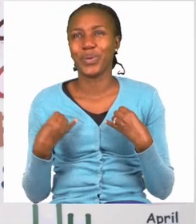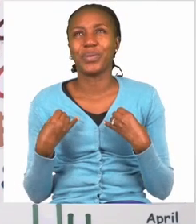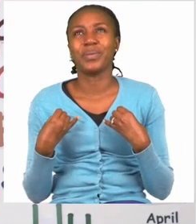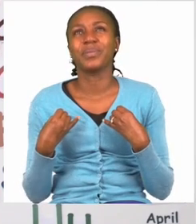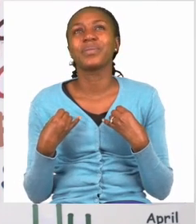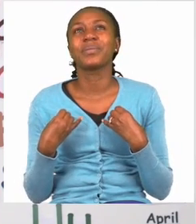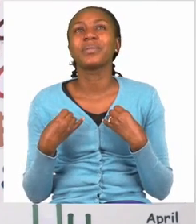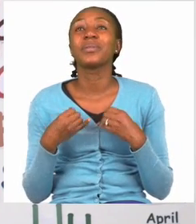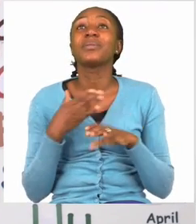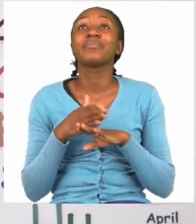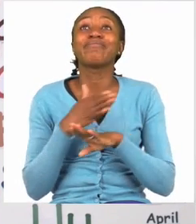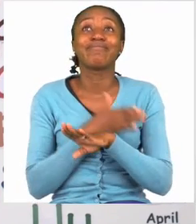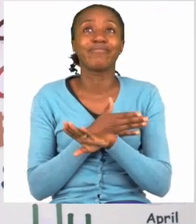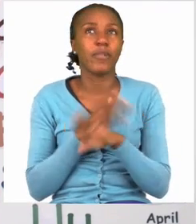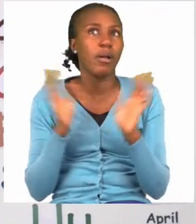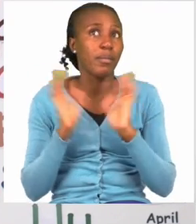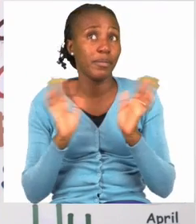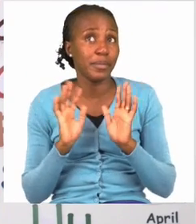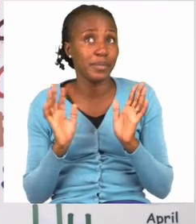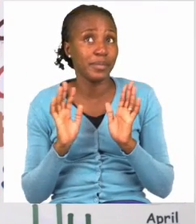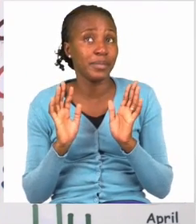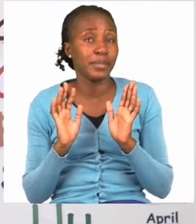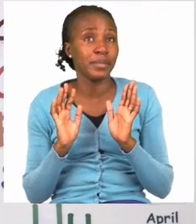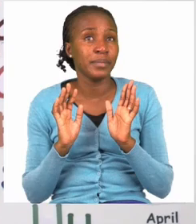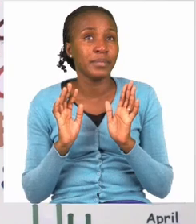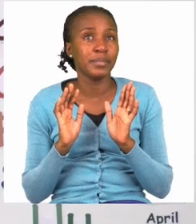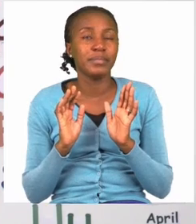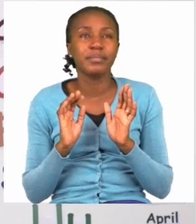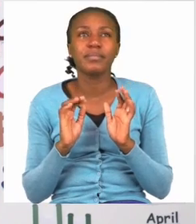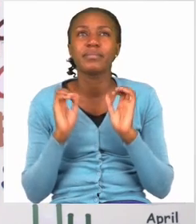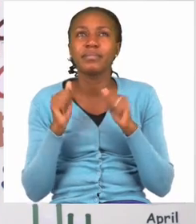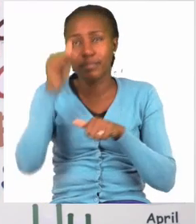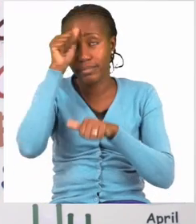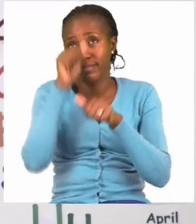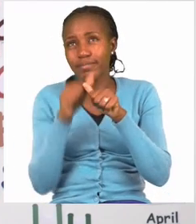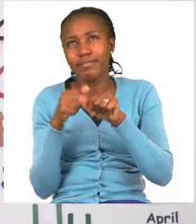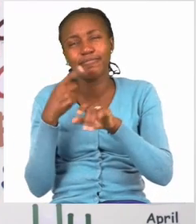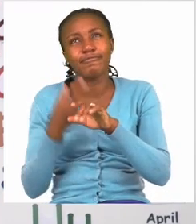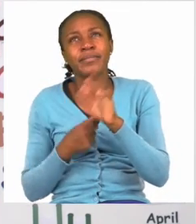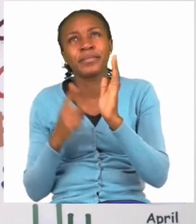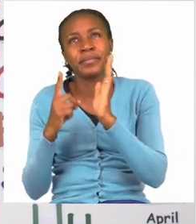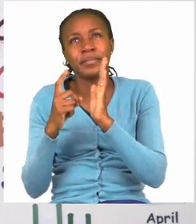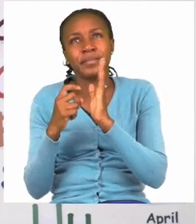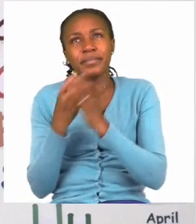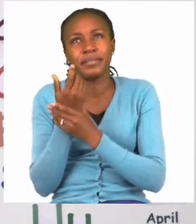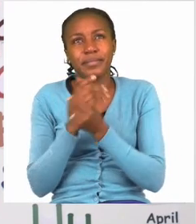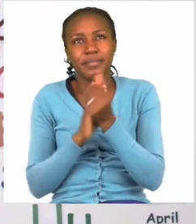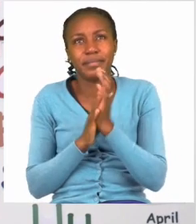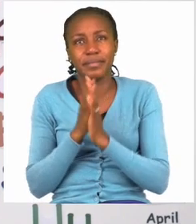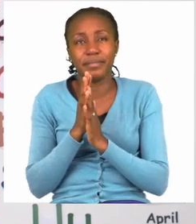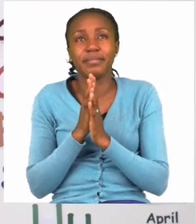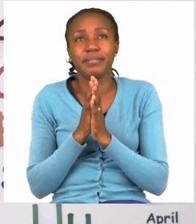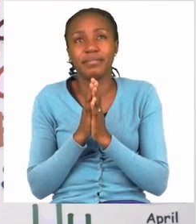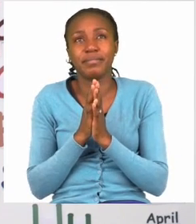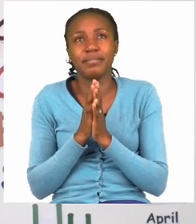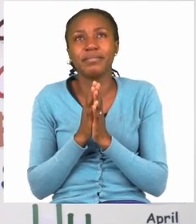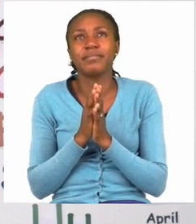Now before we say goodbye, we have to remember to sanitize. Now remember everyone,